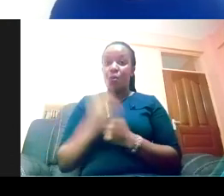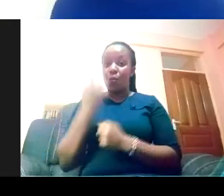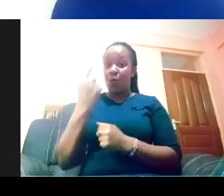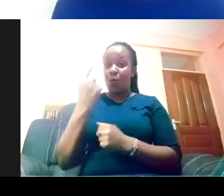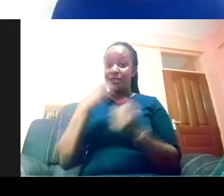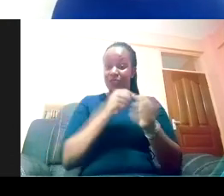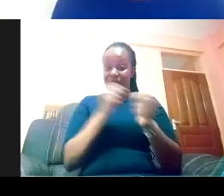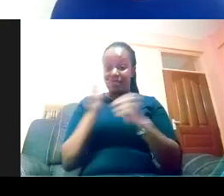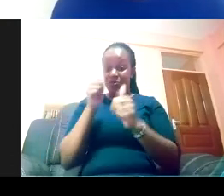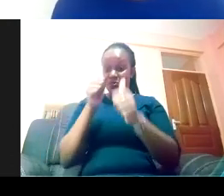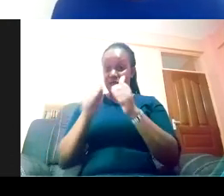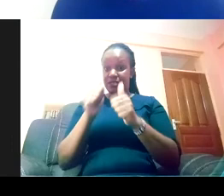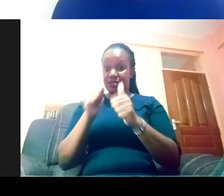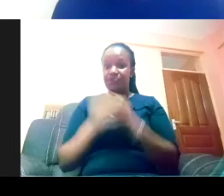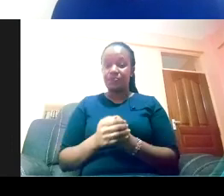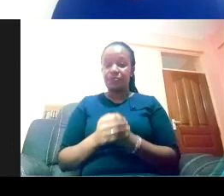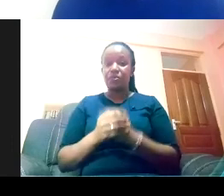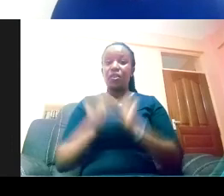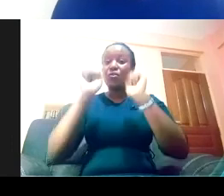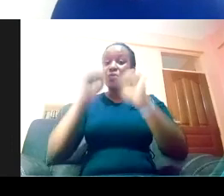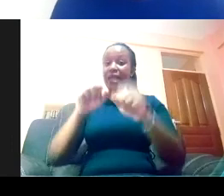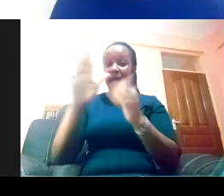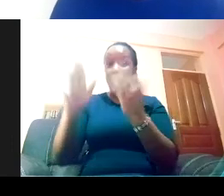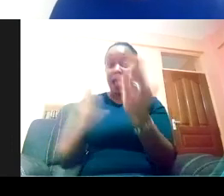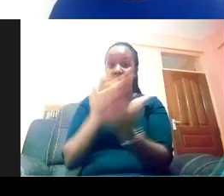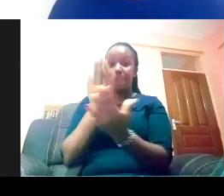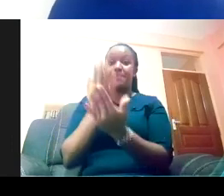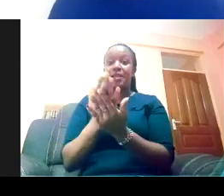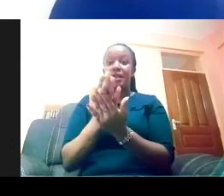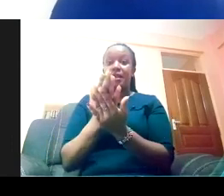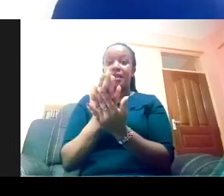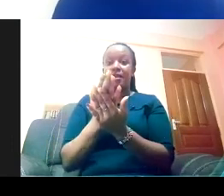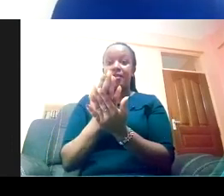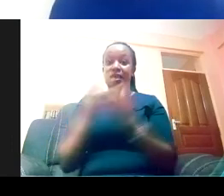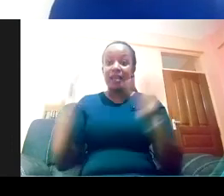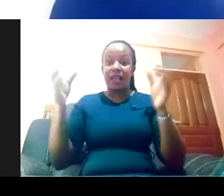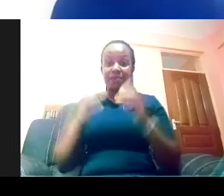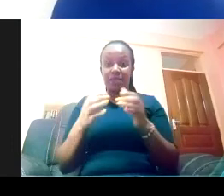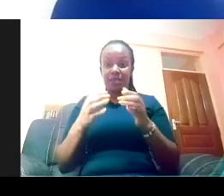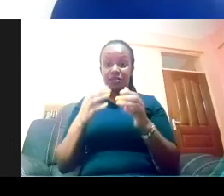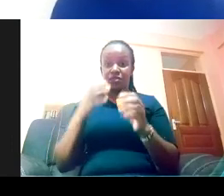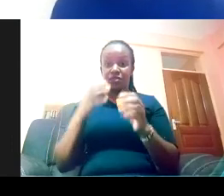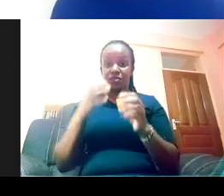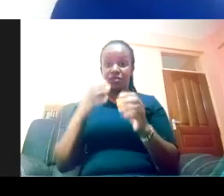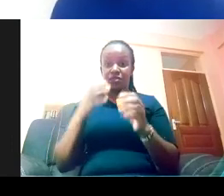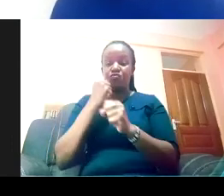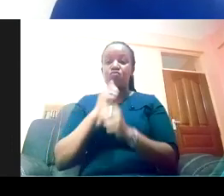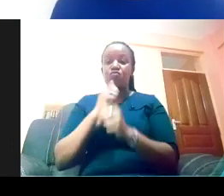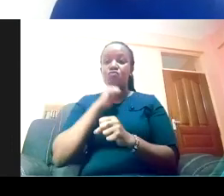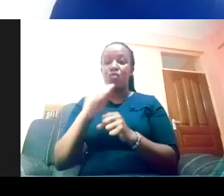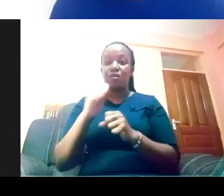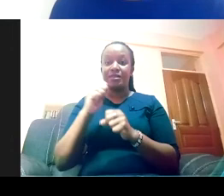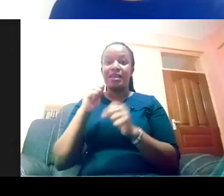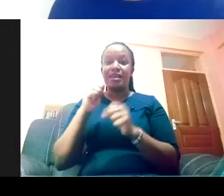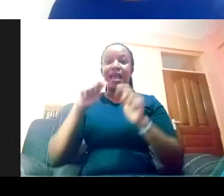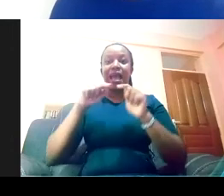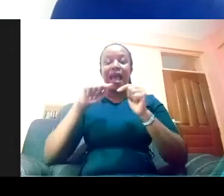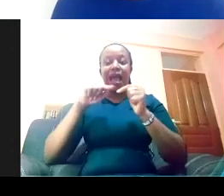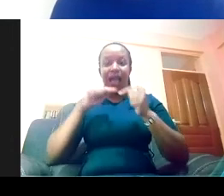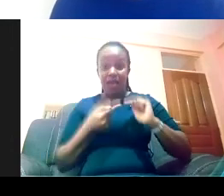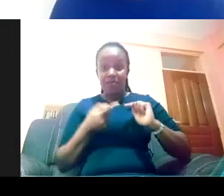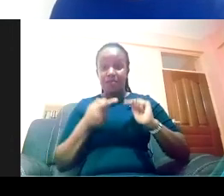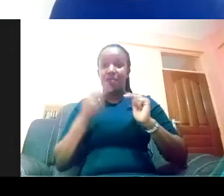you can apply the company's do no harm stance by regularly assessing national level policy